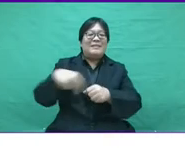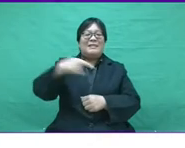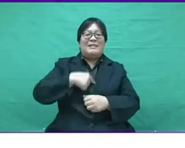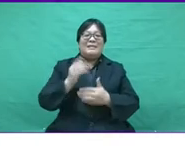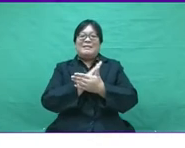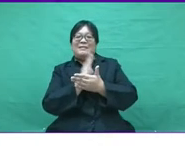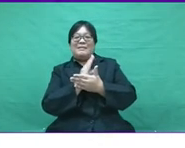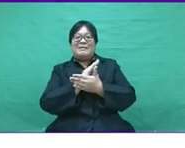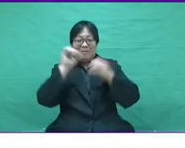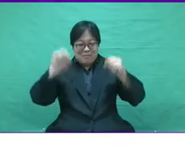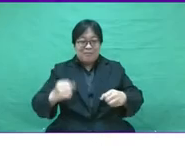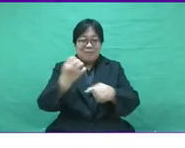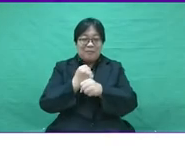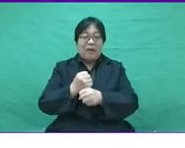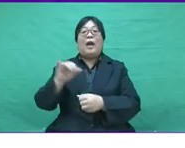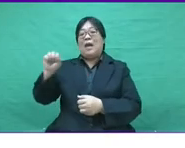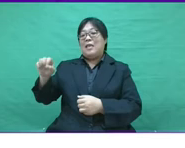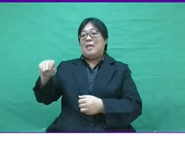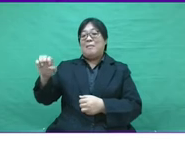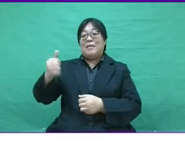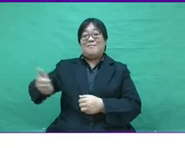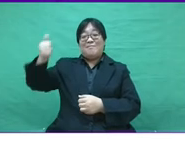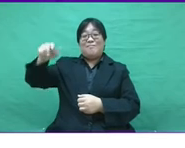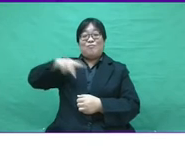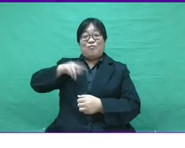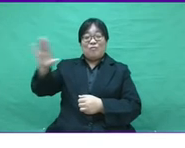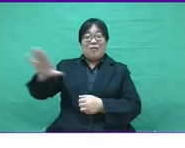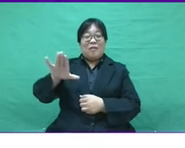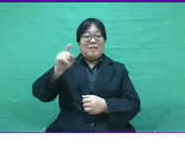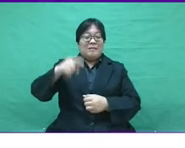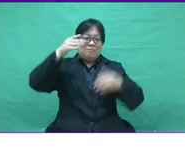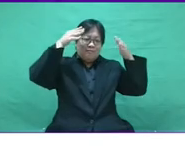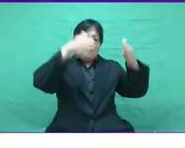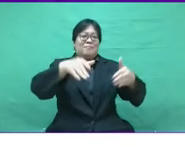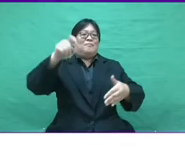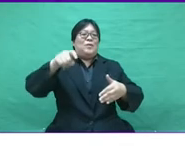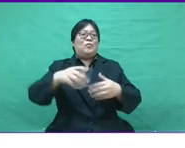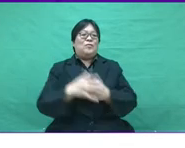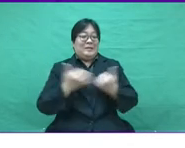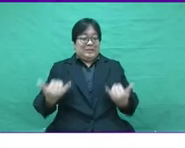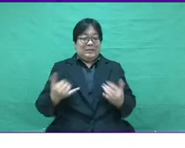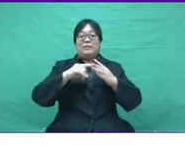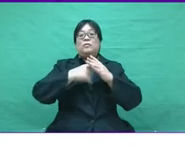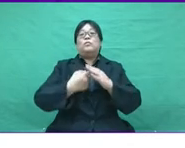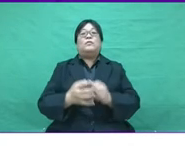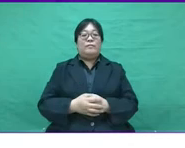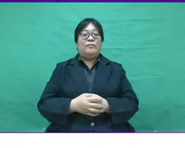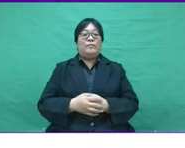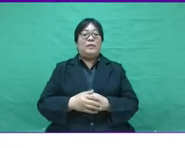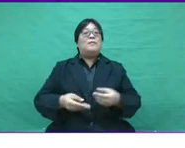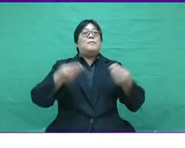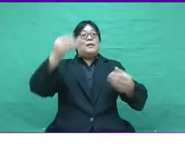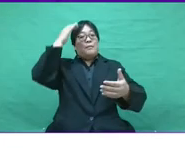advance their career further. This is also which SME owner will have to pay greater